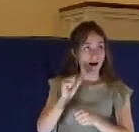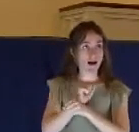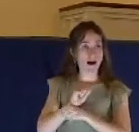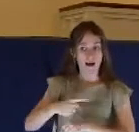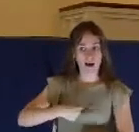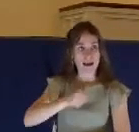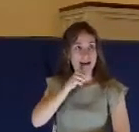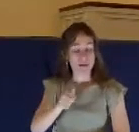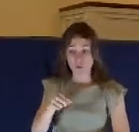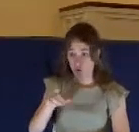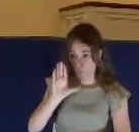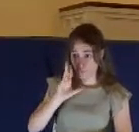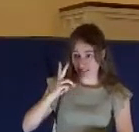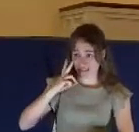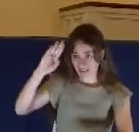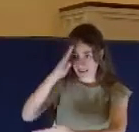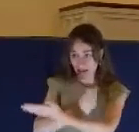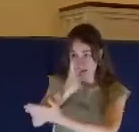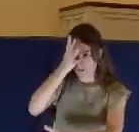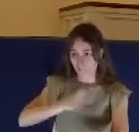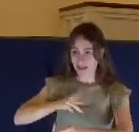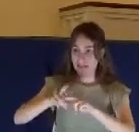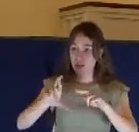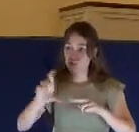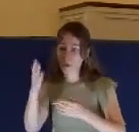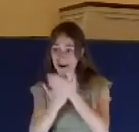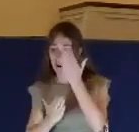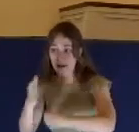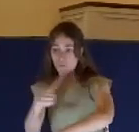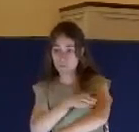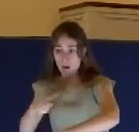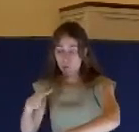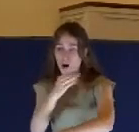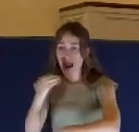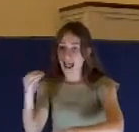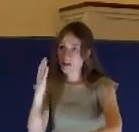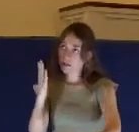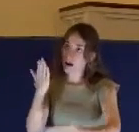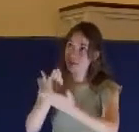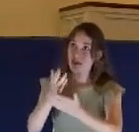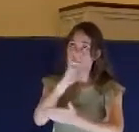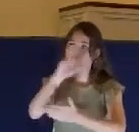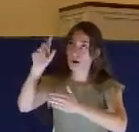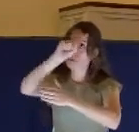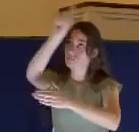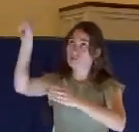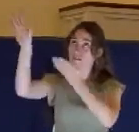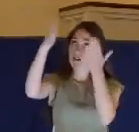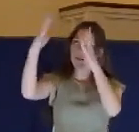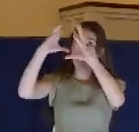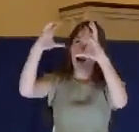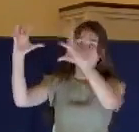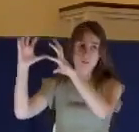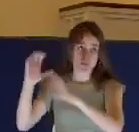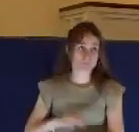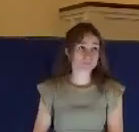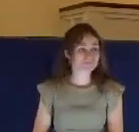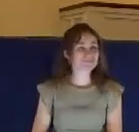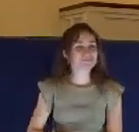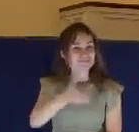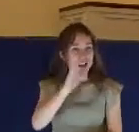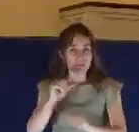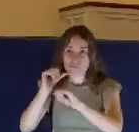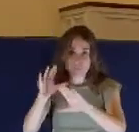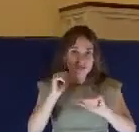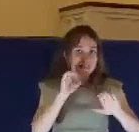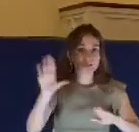of power and coming in the clouds of heaven. Thank you. You may be seated. May God bless his word to our hearts today, his